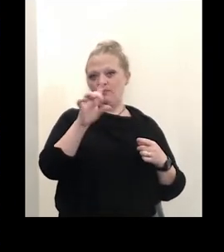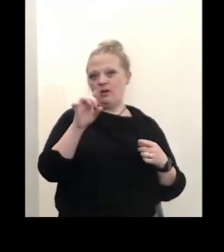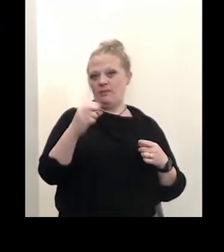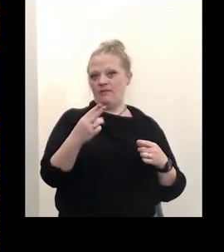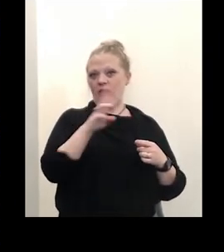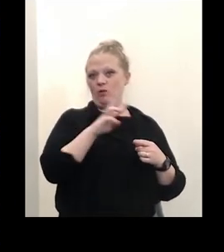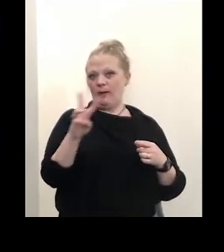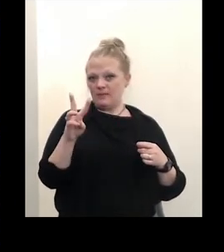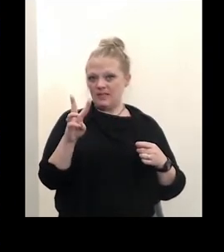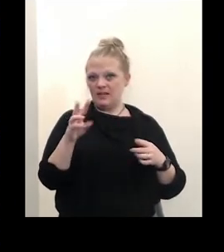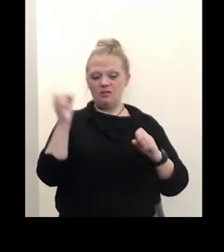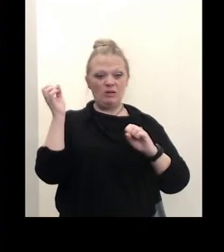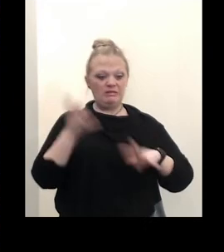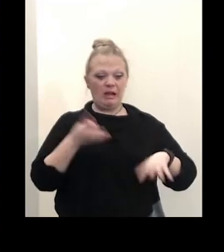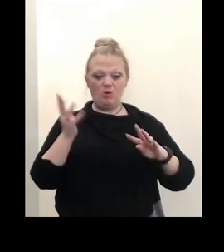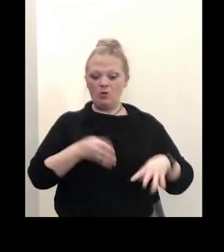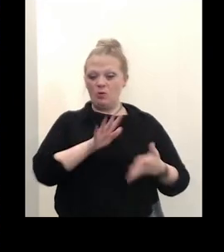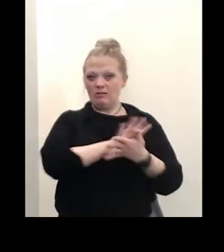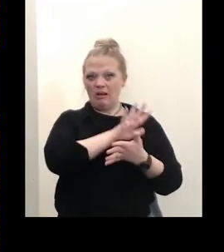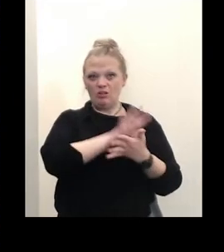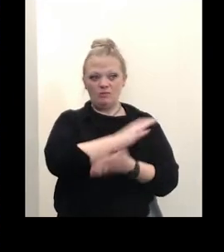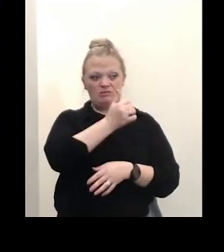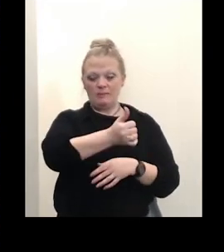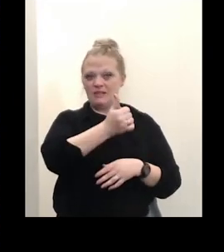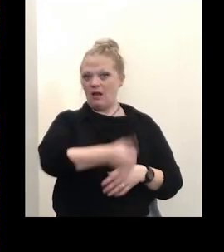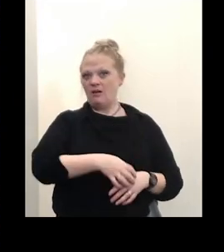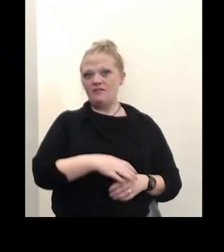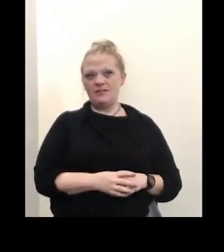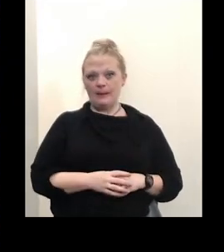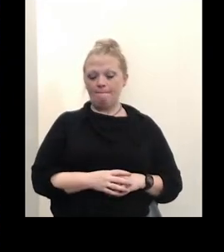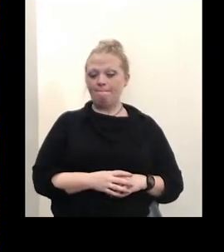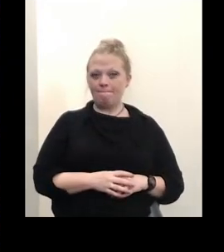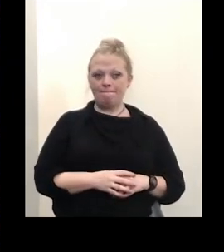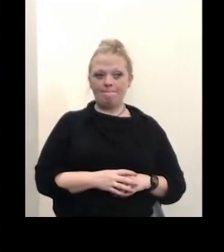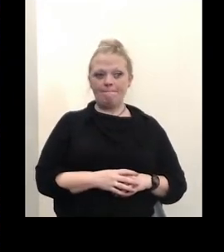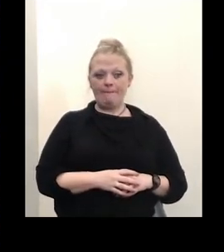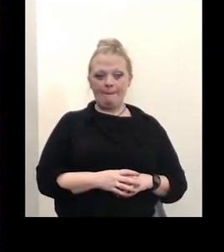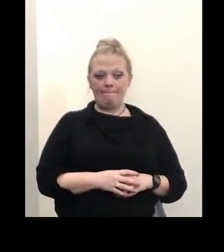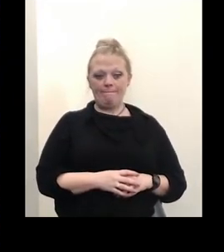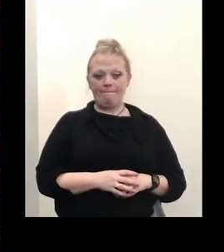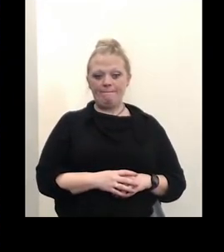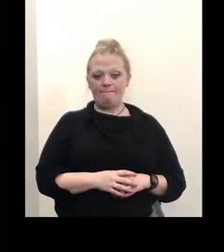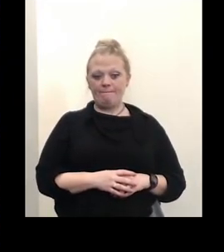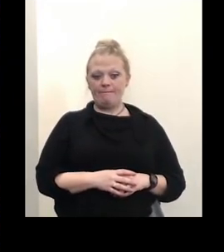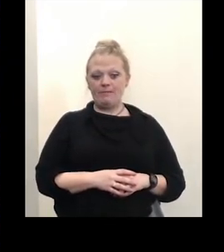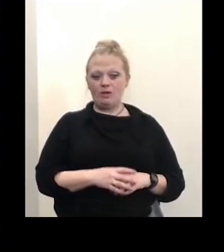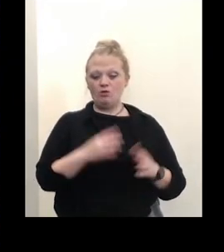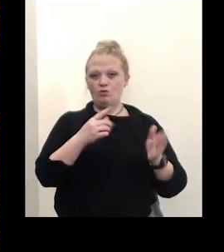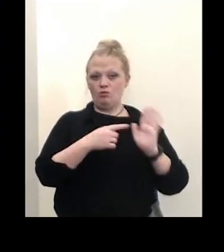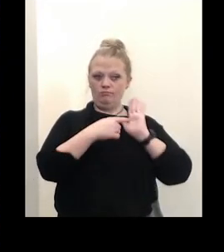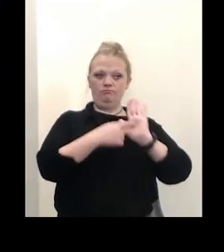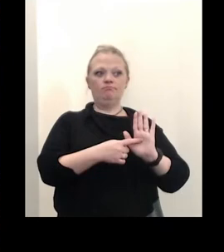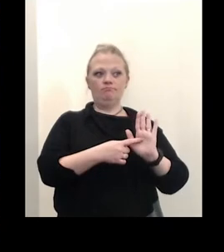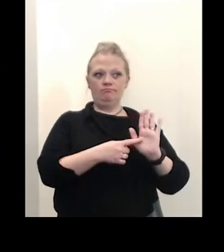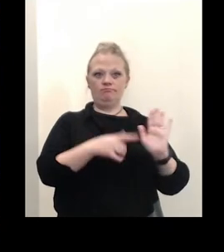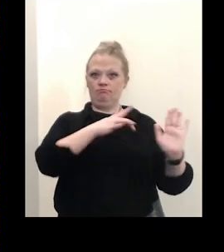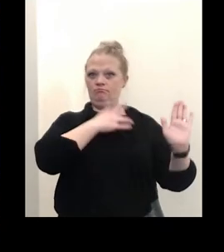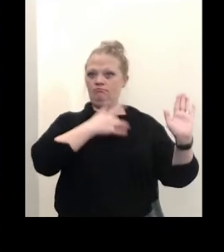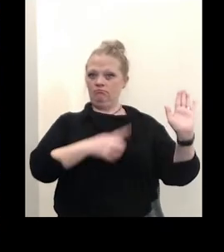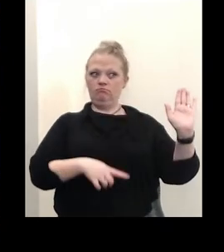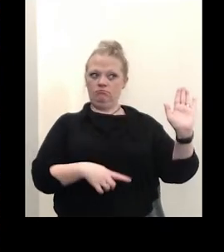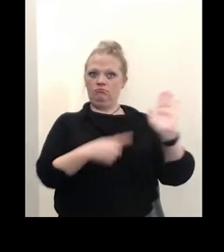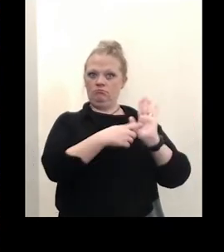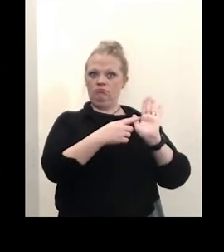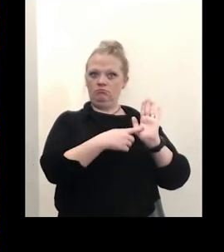they can download those documents themselves um you know attest that they did isolate or quarantine and put down the specific dates